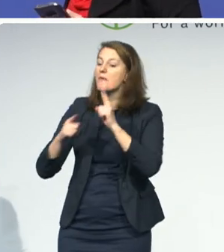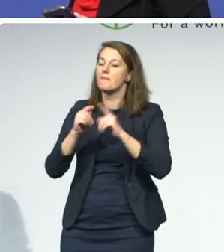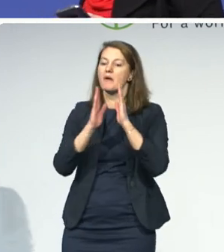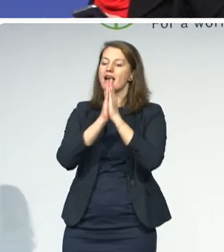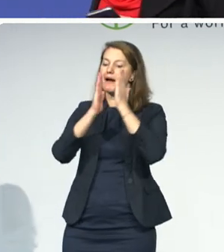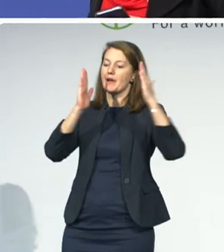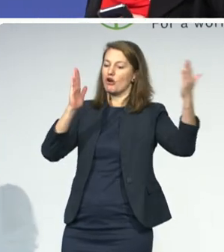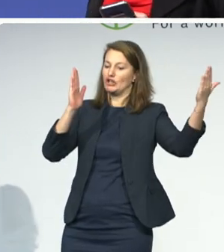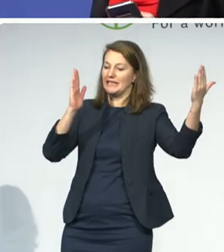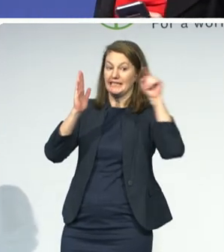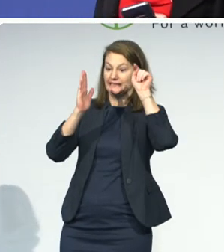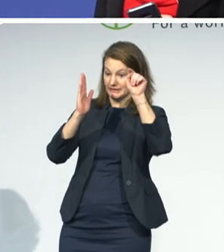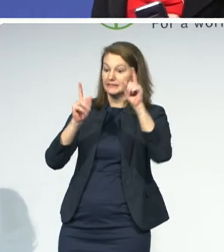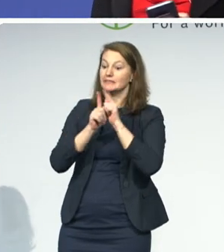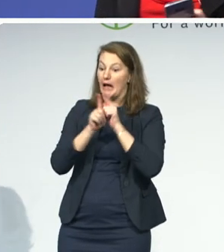books accessible.